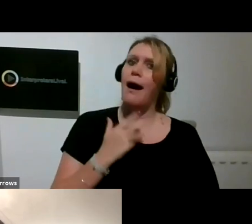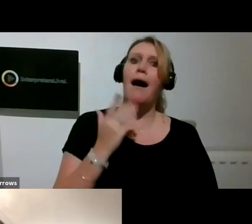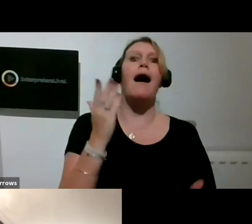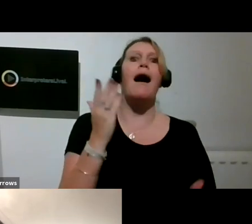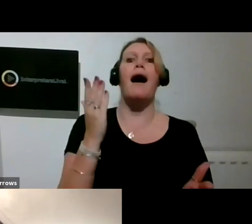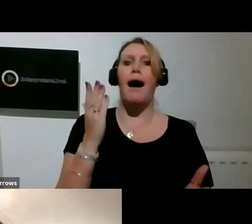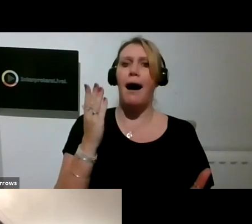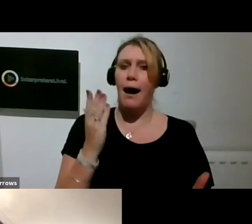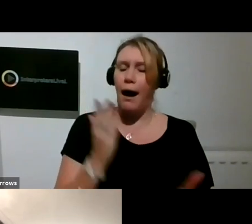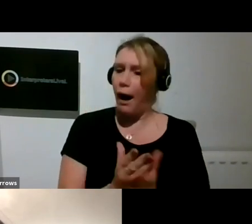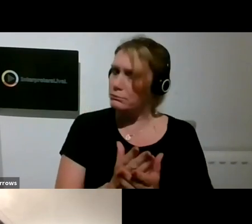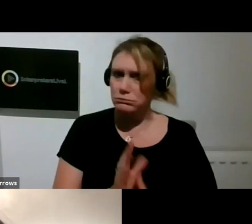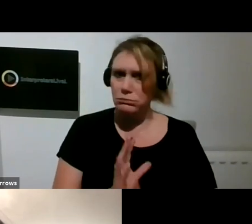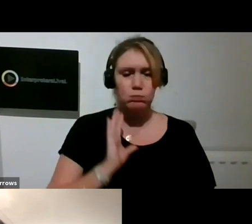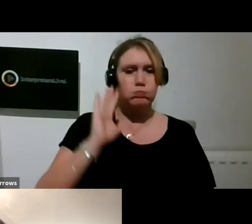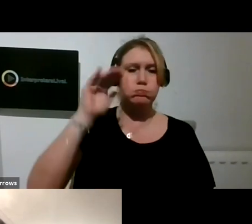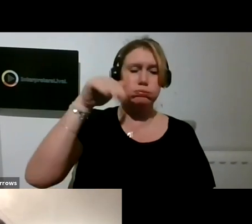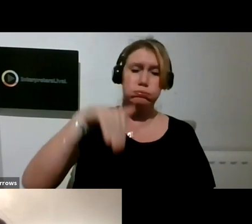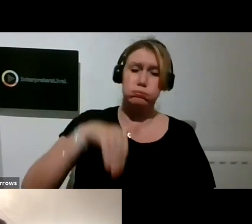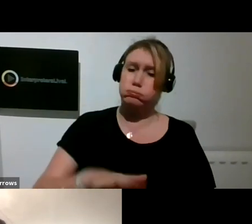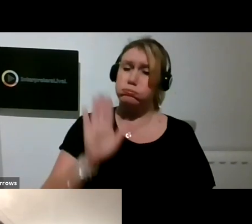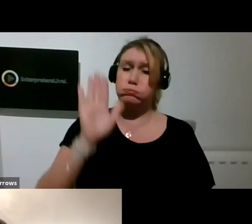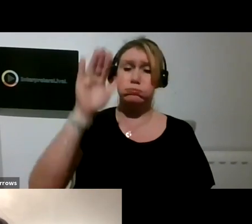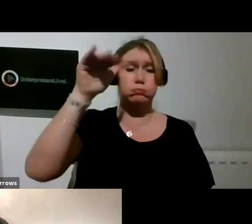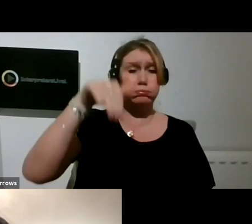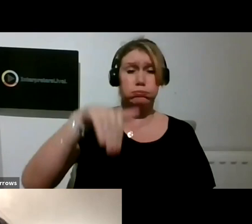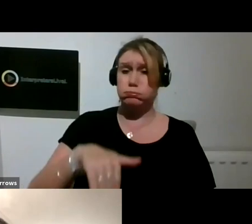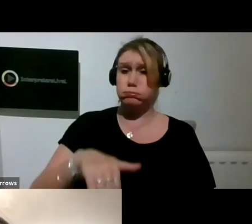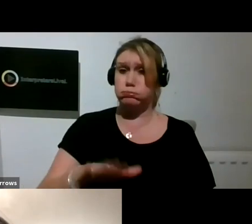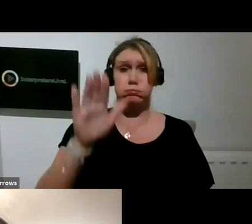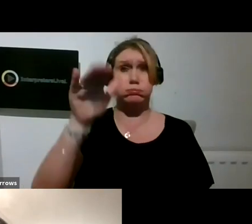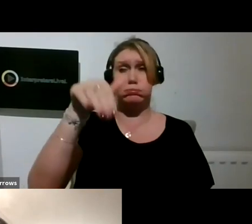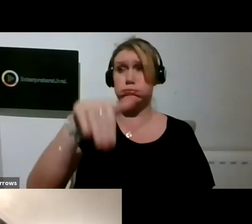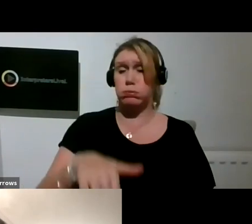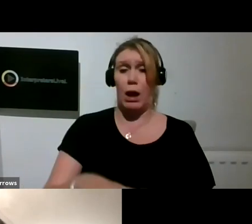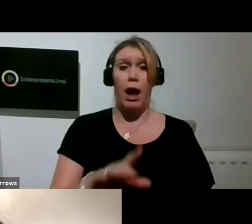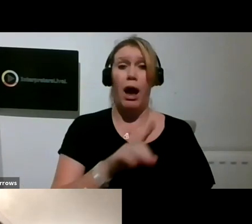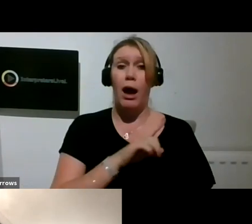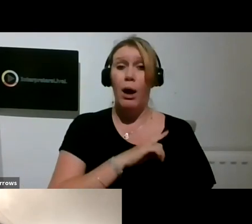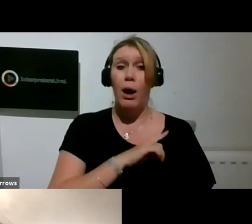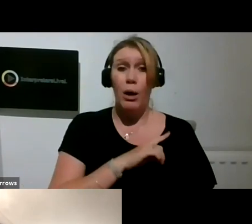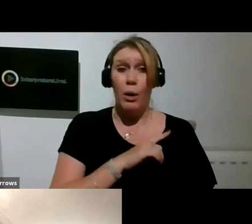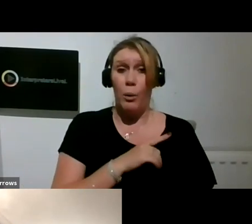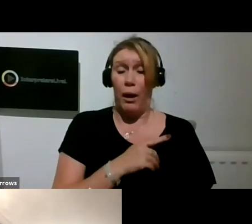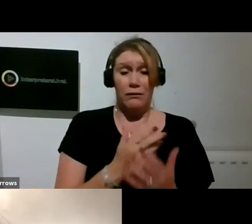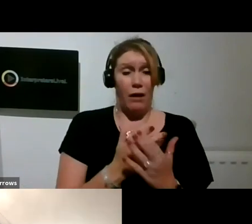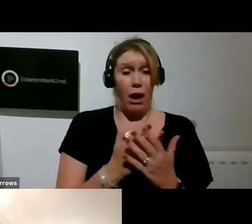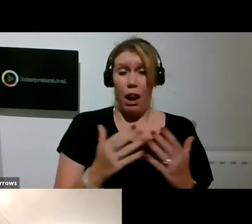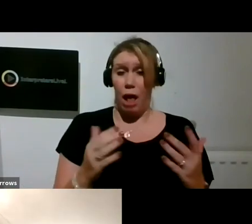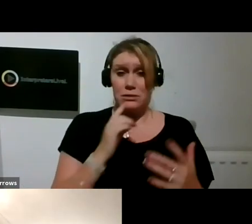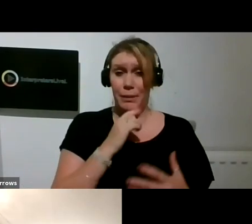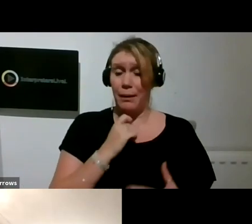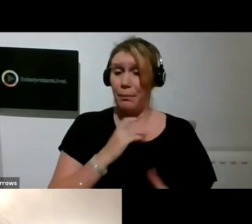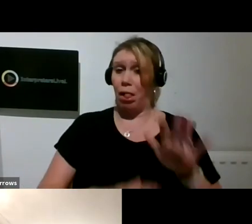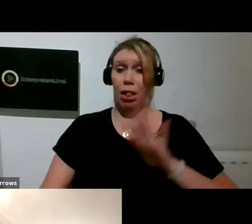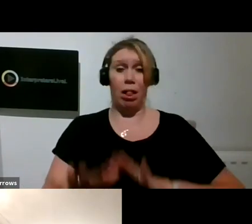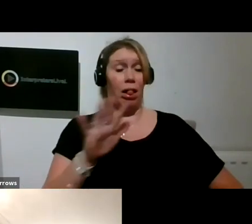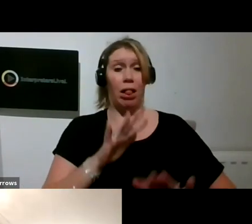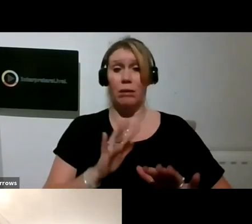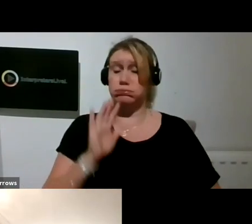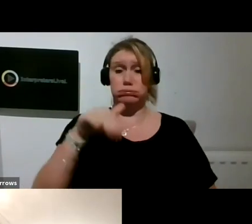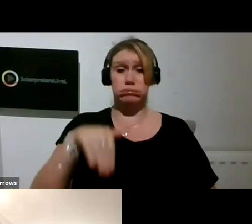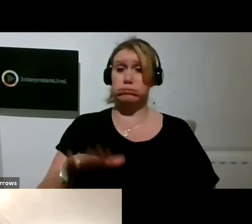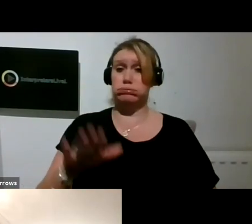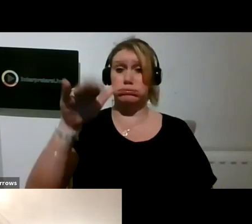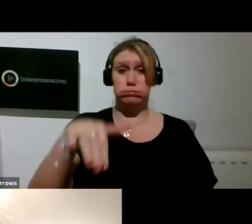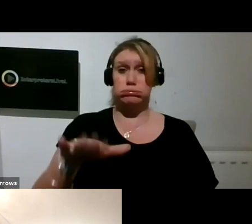of a journey and, well, for, you know, for everyone. But at Disability Arts Online,